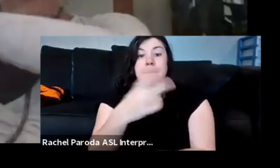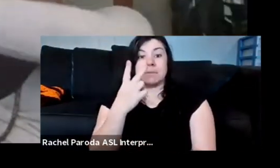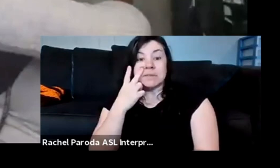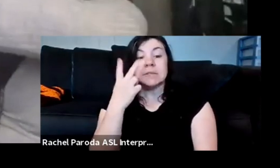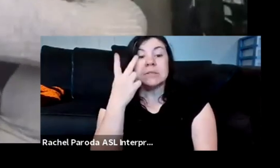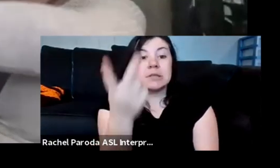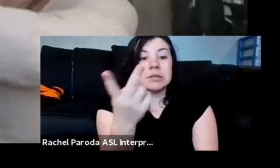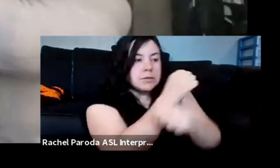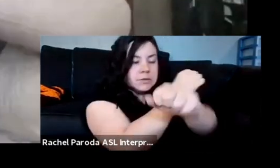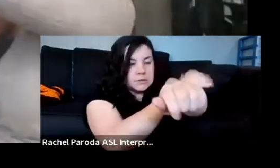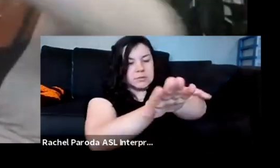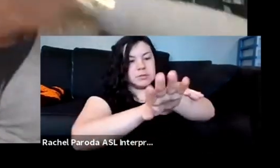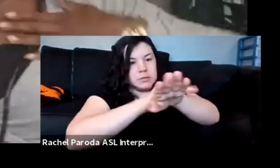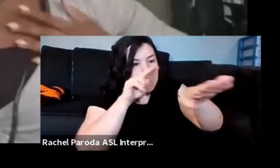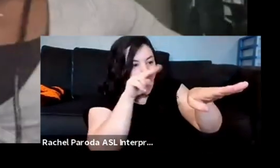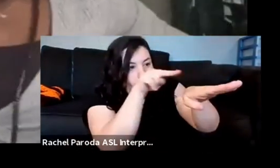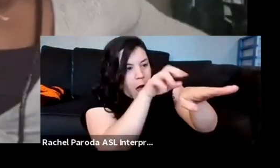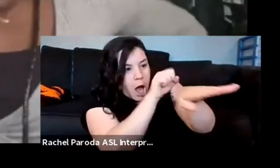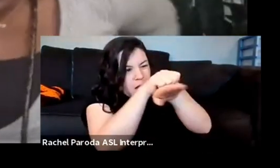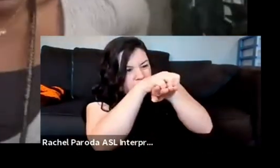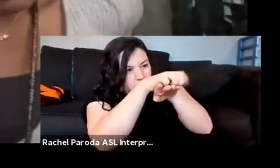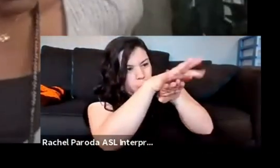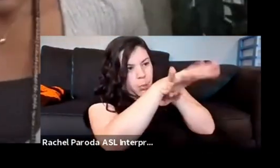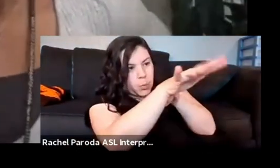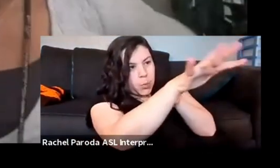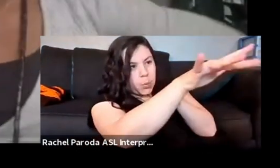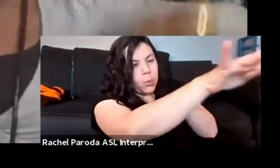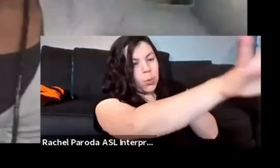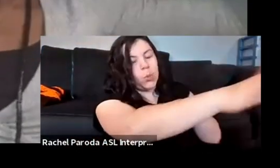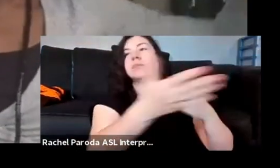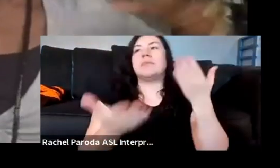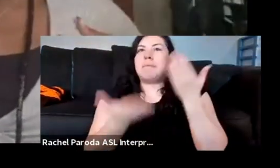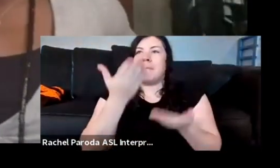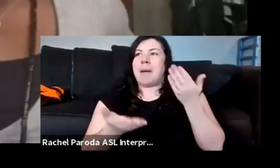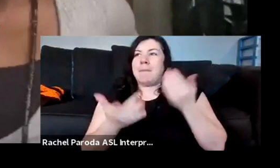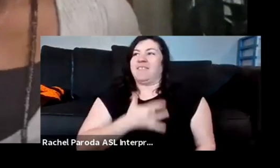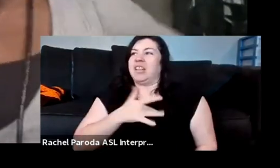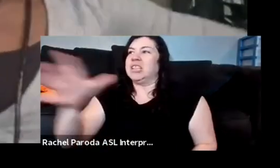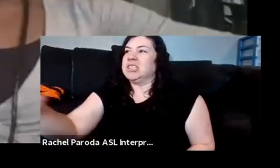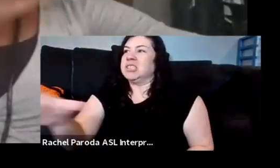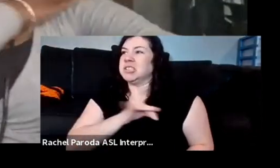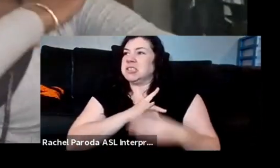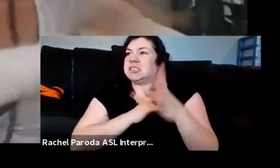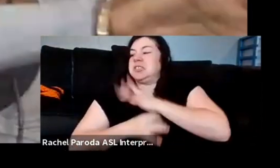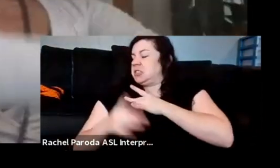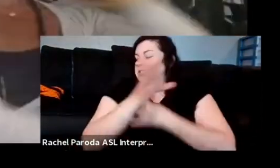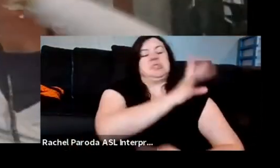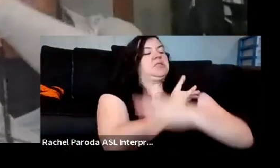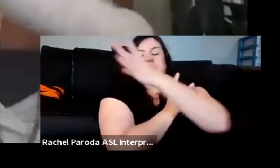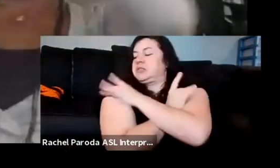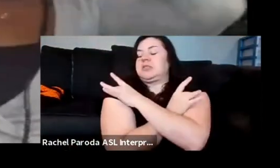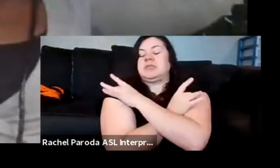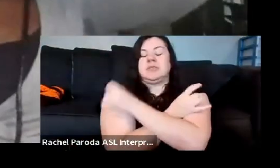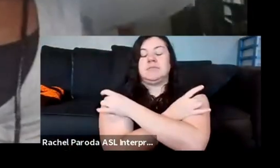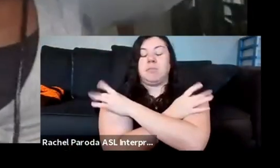the energy that I don't need. Sometimes it's stories that we hold on to. We need to let them go. Feel yourself